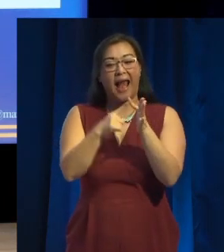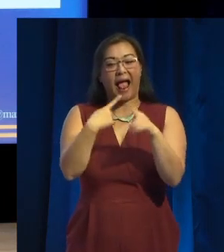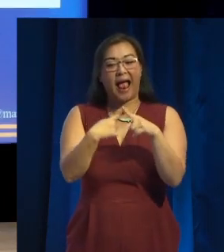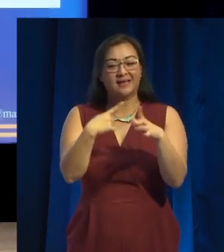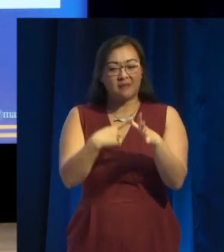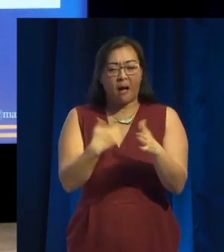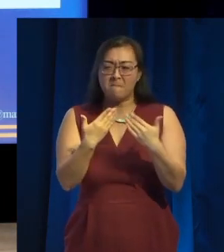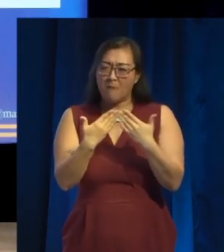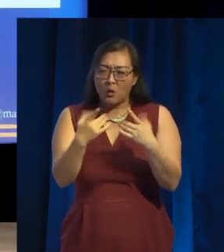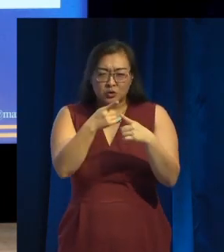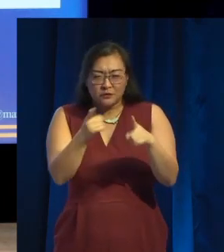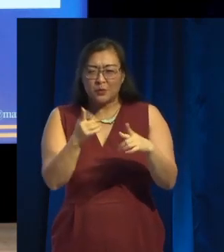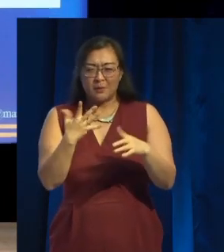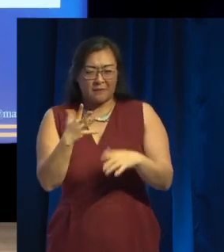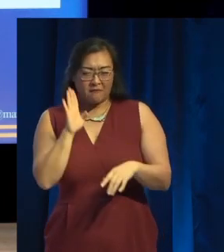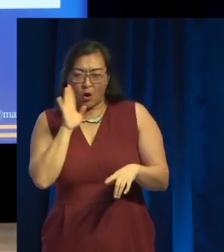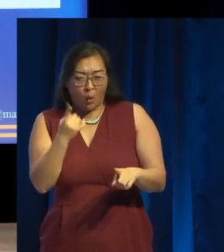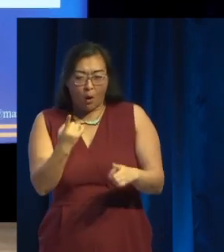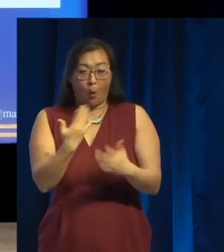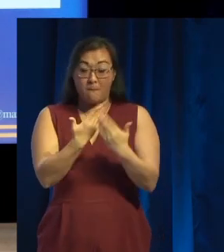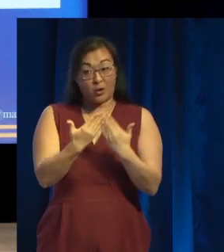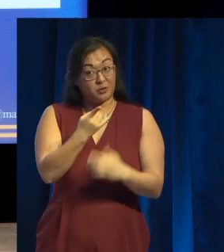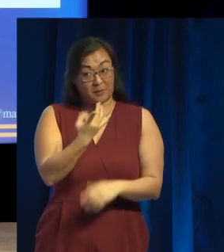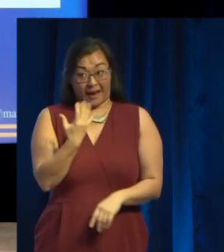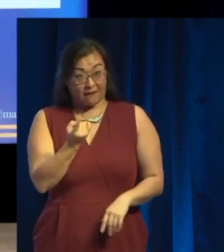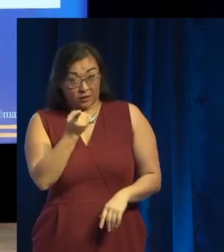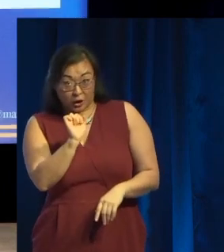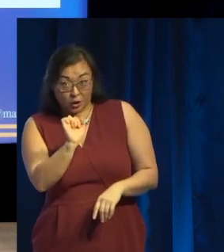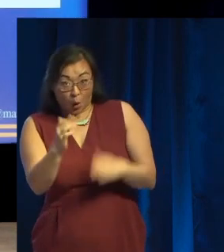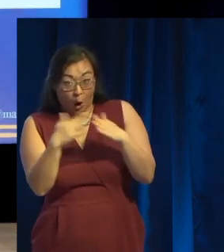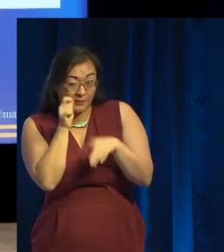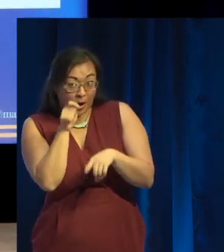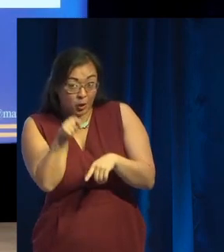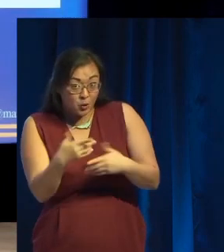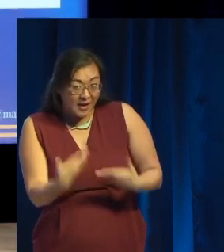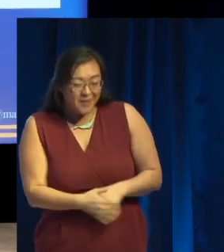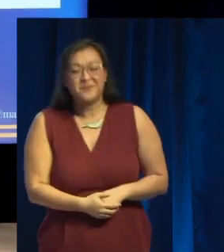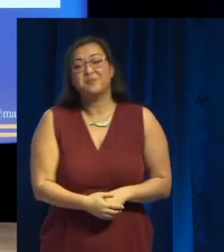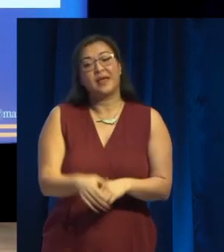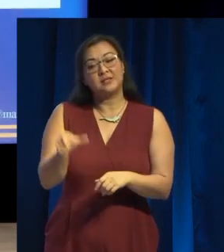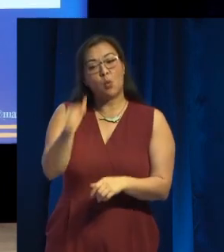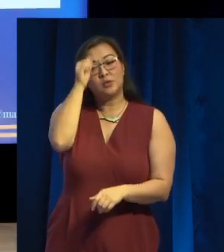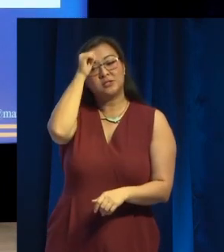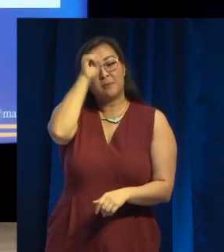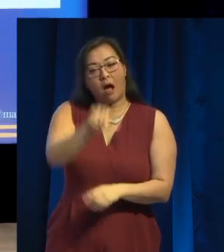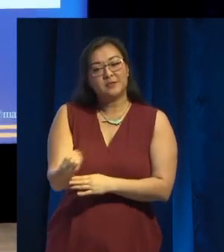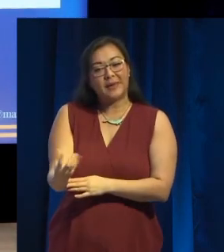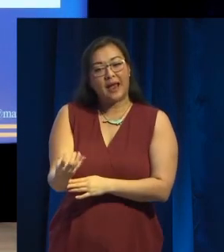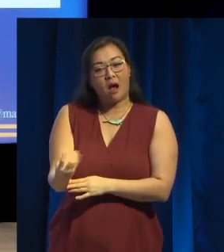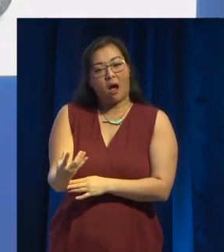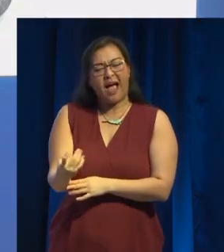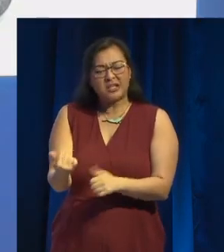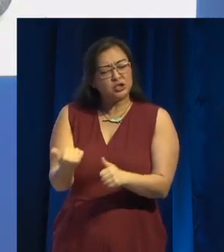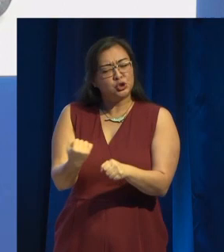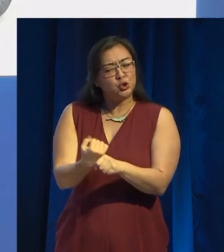have one spying in your homes right now. It's a simple little smart speaker. It doesn't do very much, but it doesn't have a